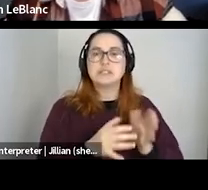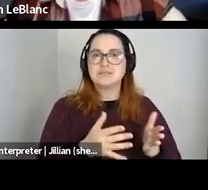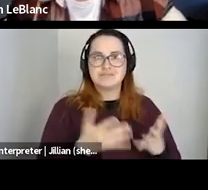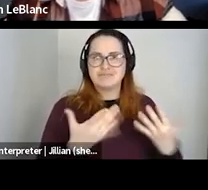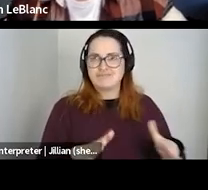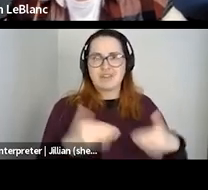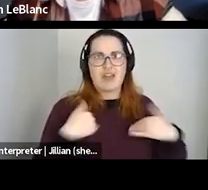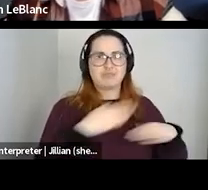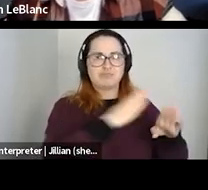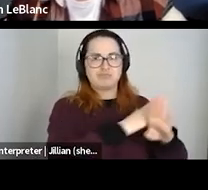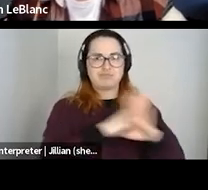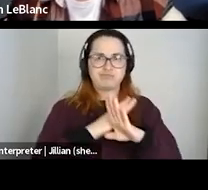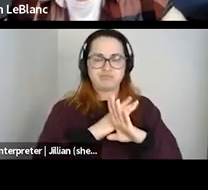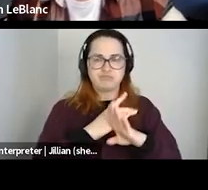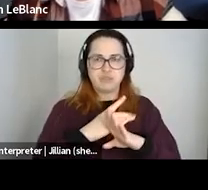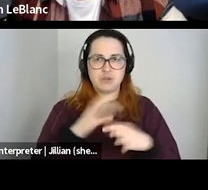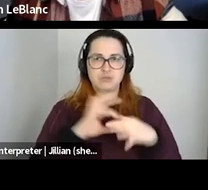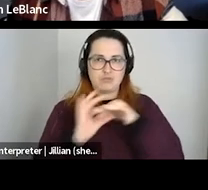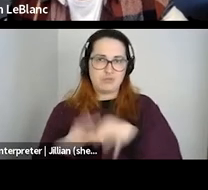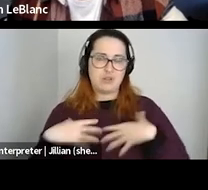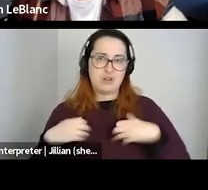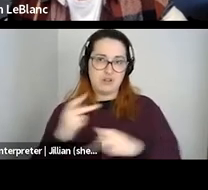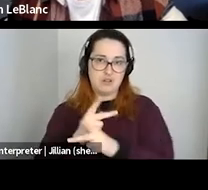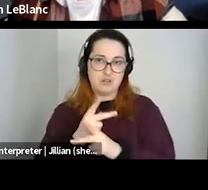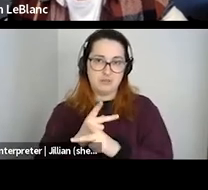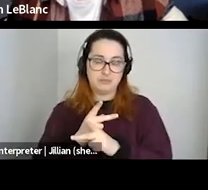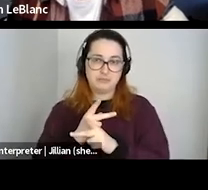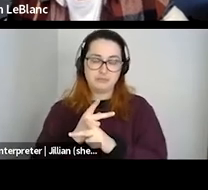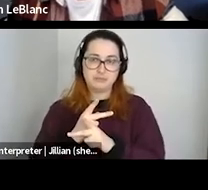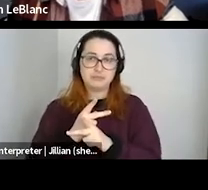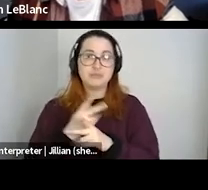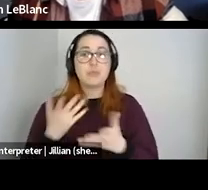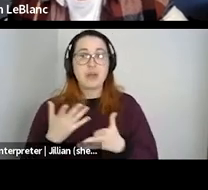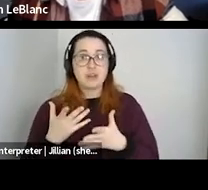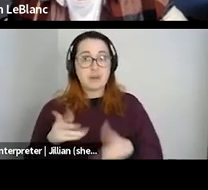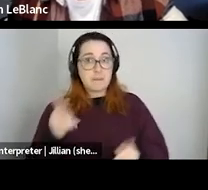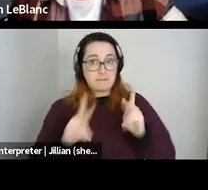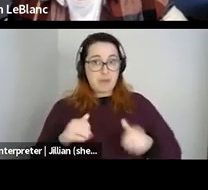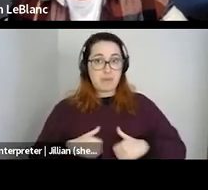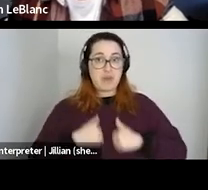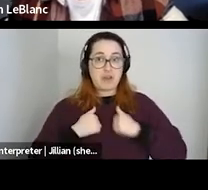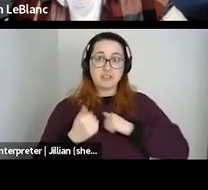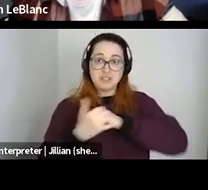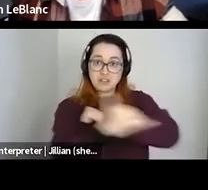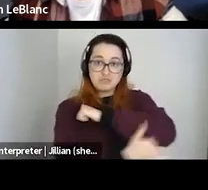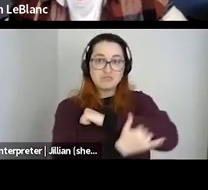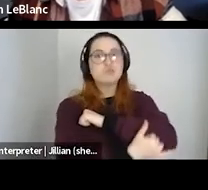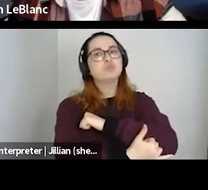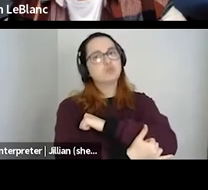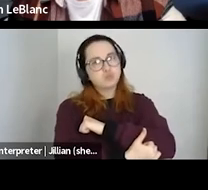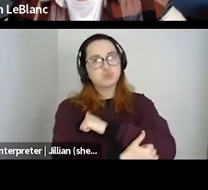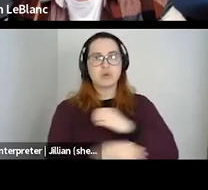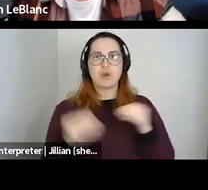many barriers when it comes to accessing healthcare. But those who live rurally face added challenges when it comes to